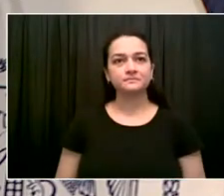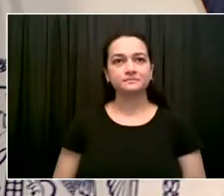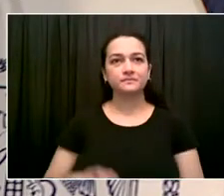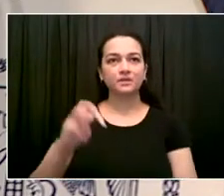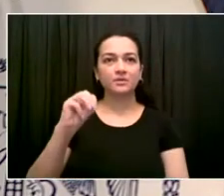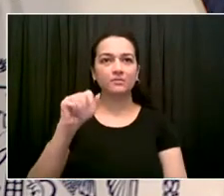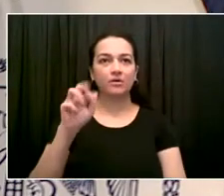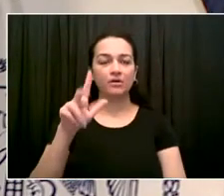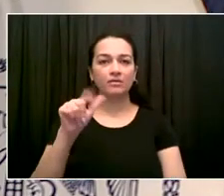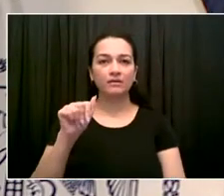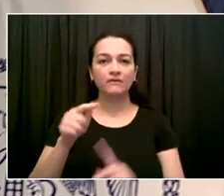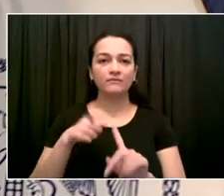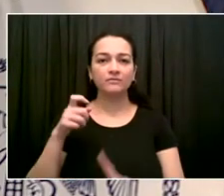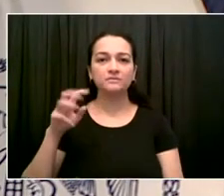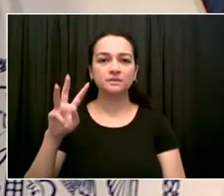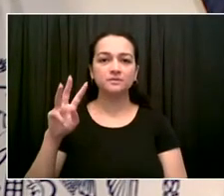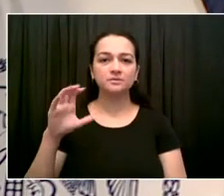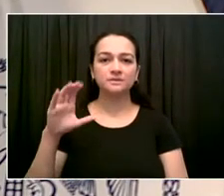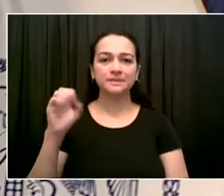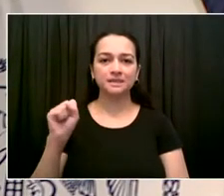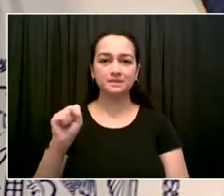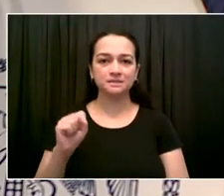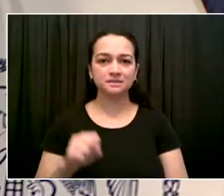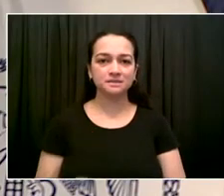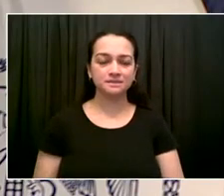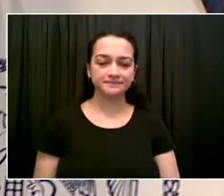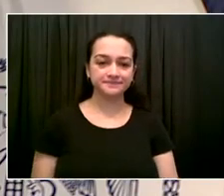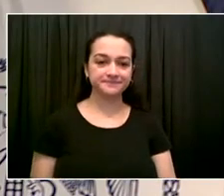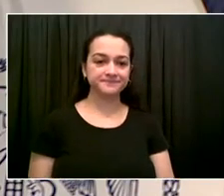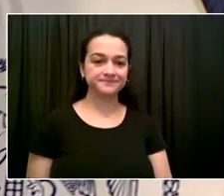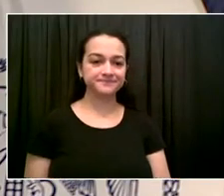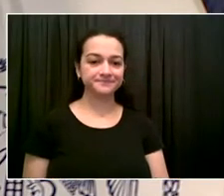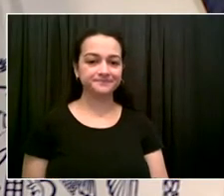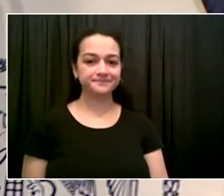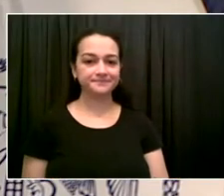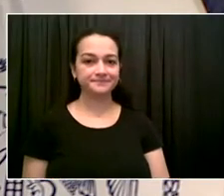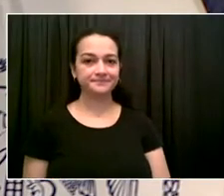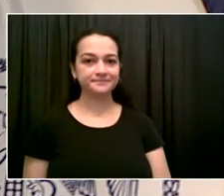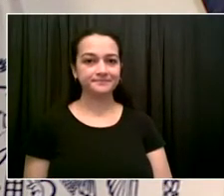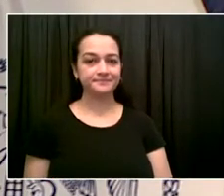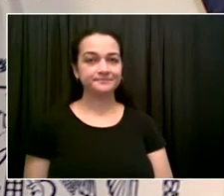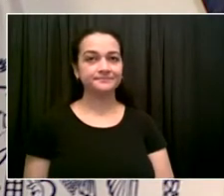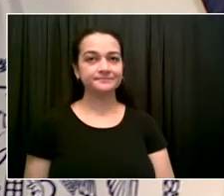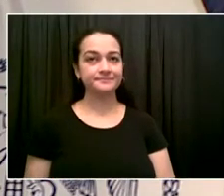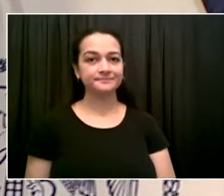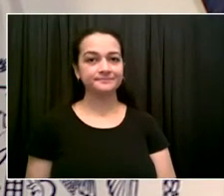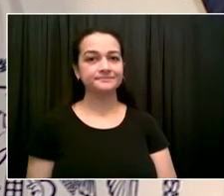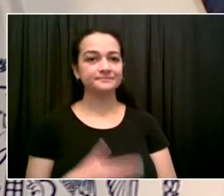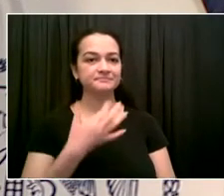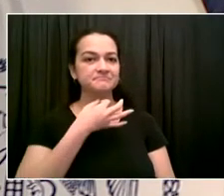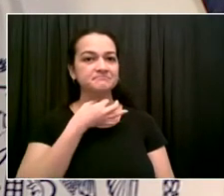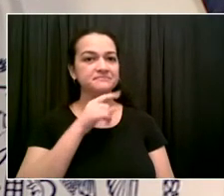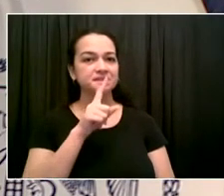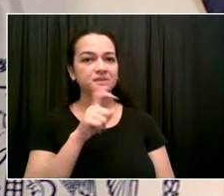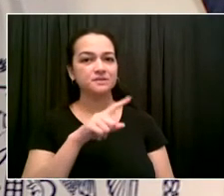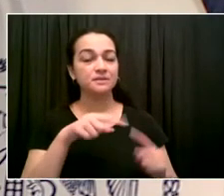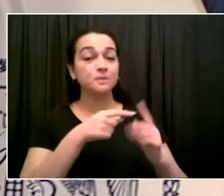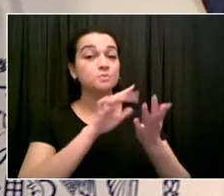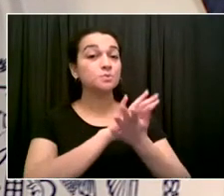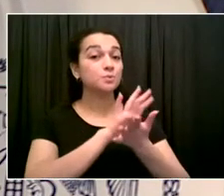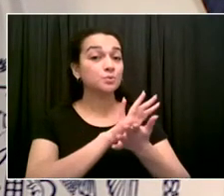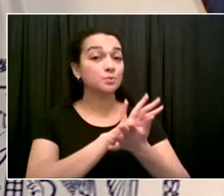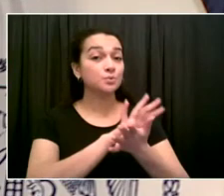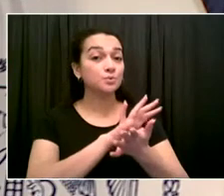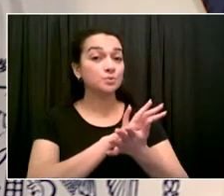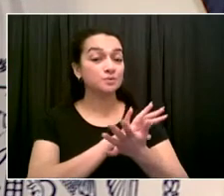about schools since you do have the chancellor present. Last week, two city council members proposed a bill to reduce